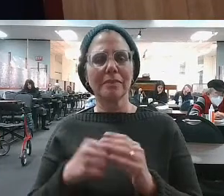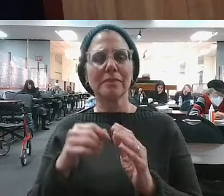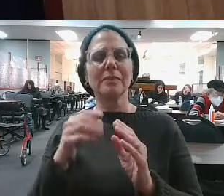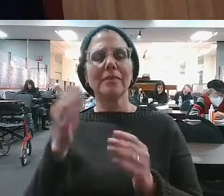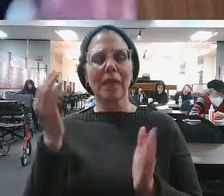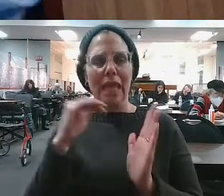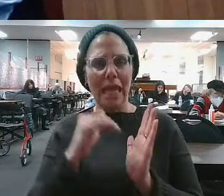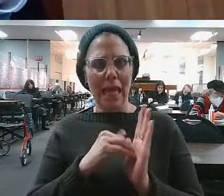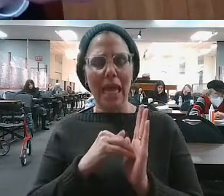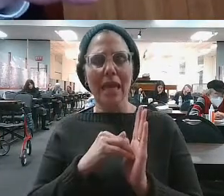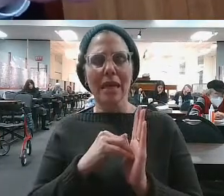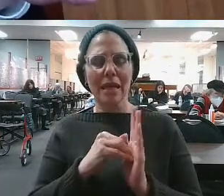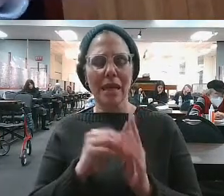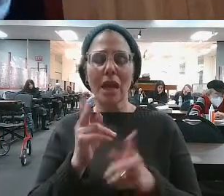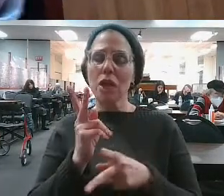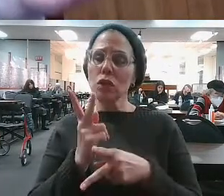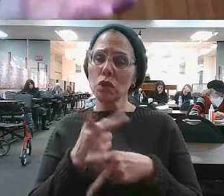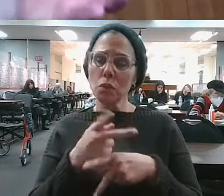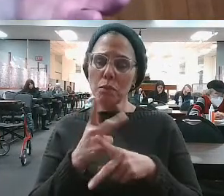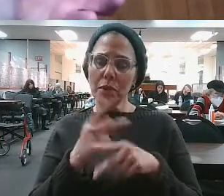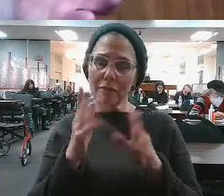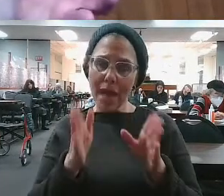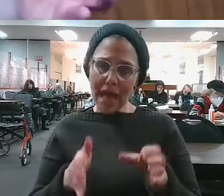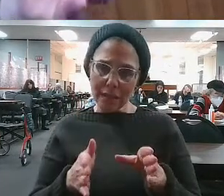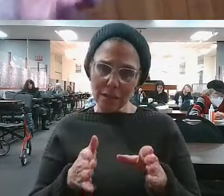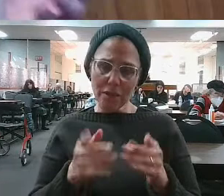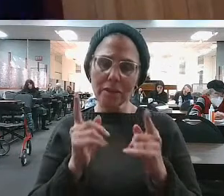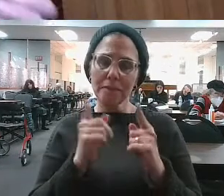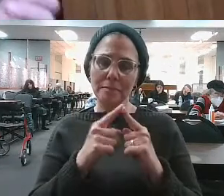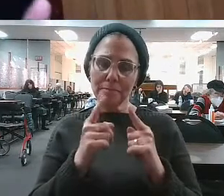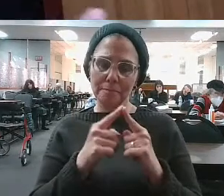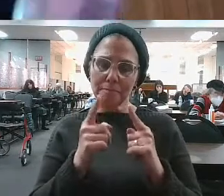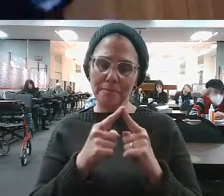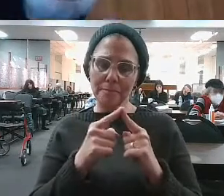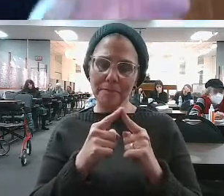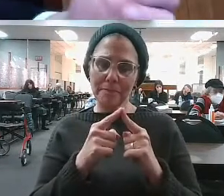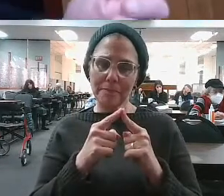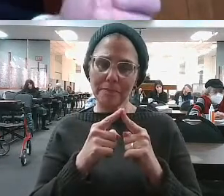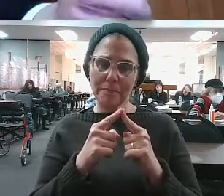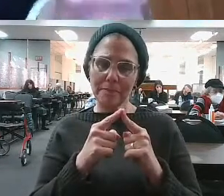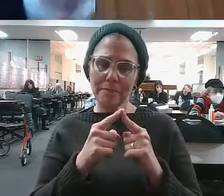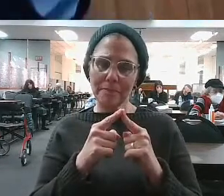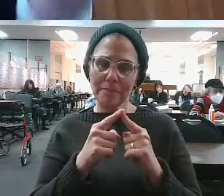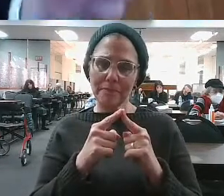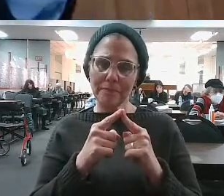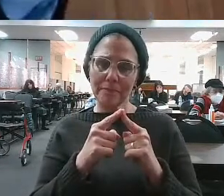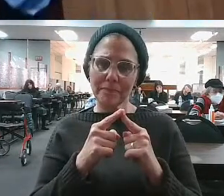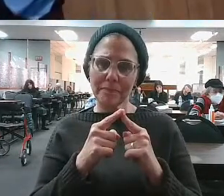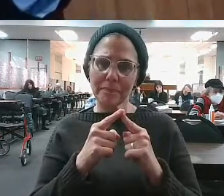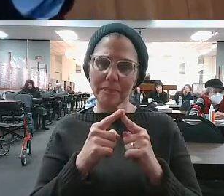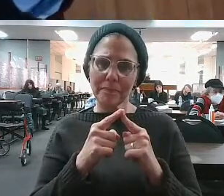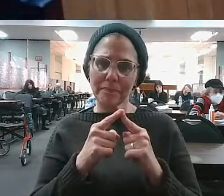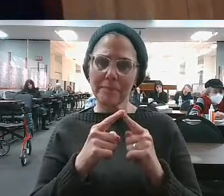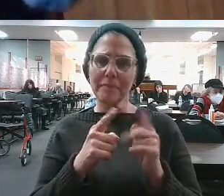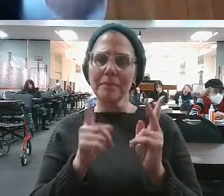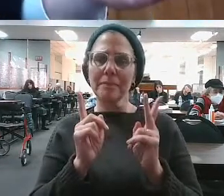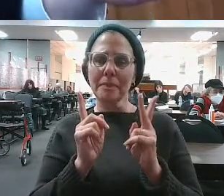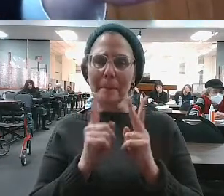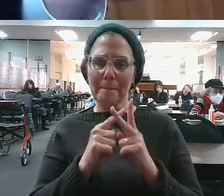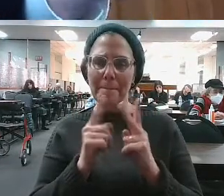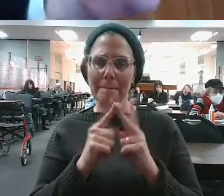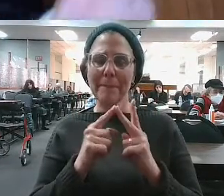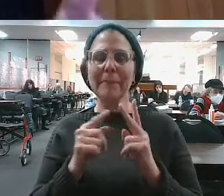Moshe, again, was mentioned in a supervisory role. But not just a supervisory role. The people know what to do because you give them the